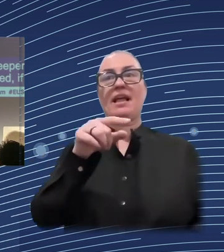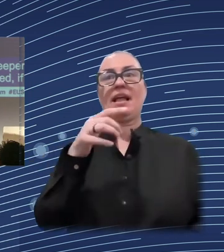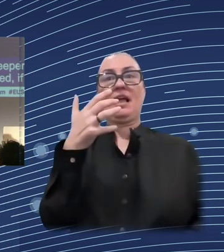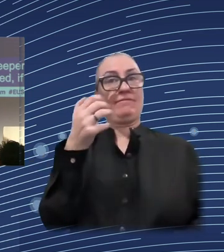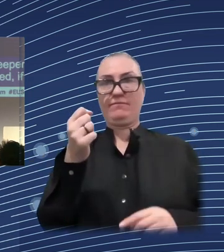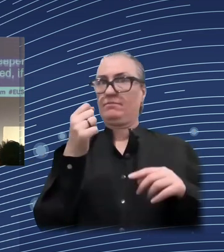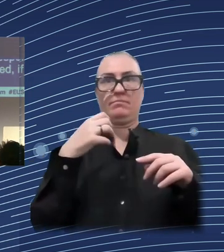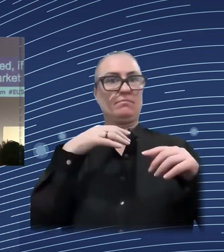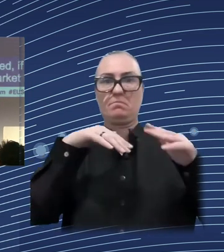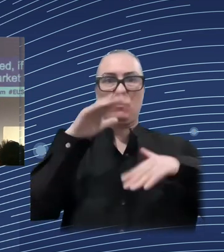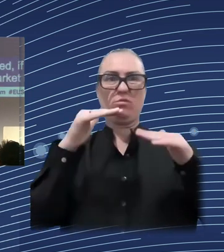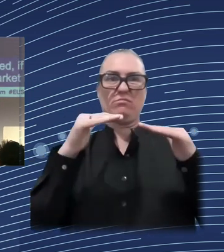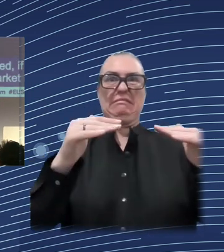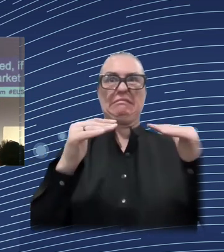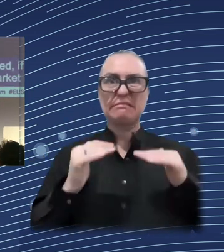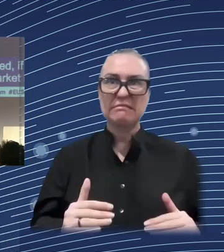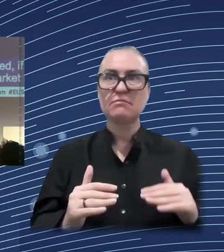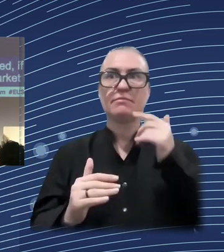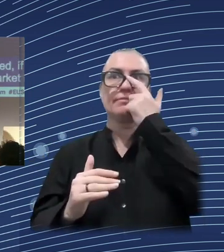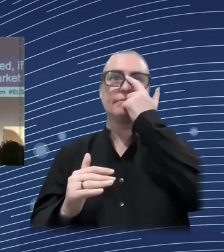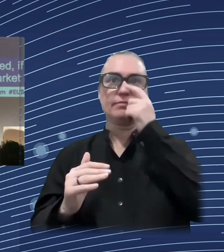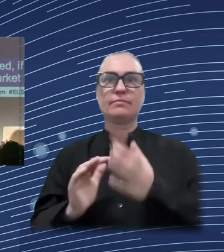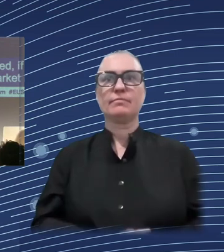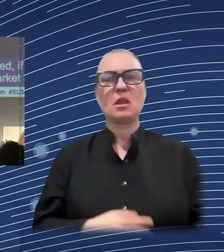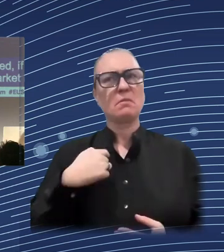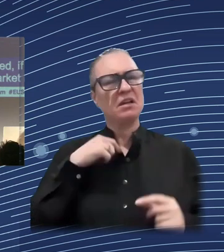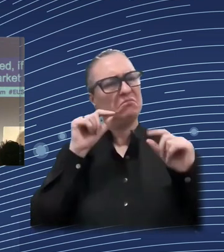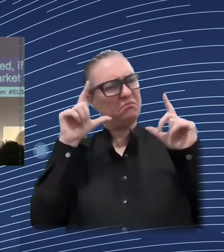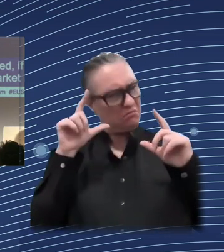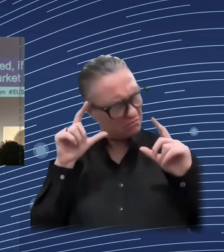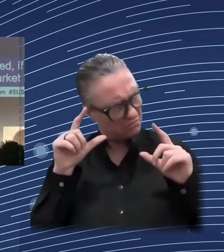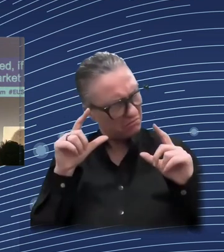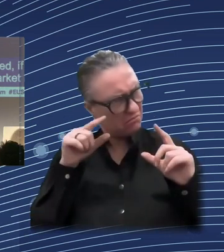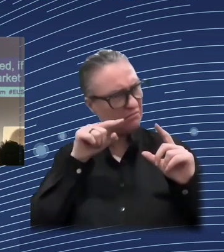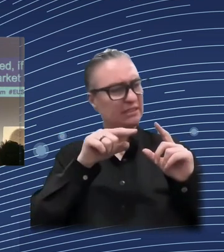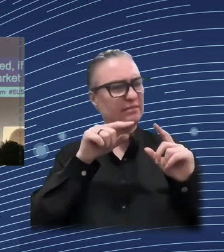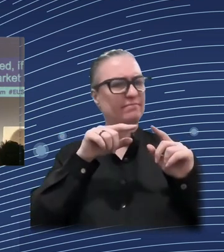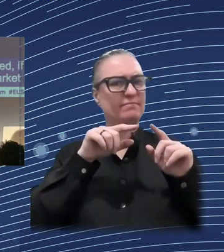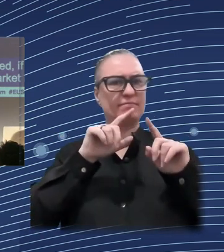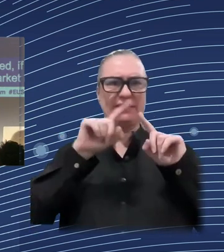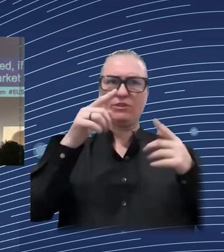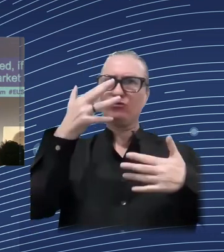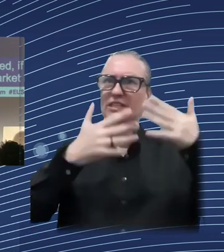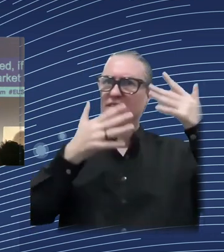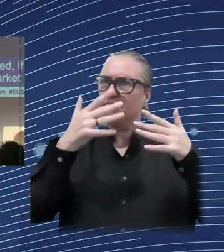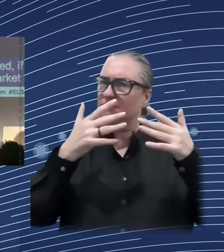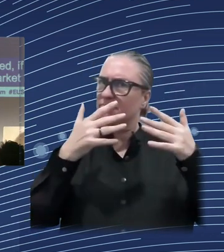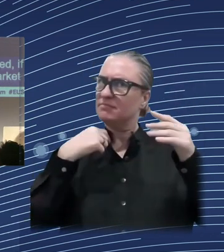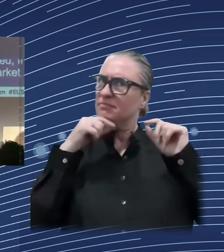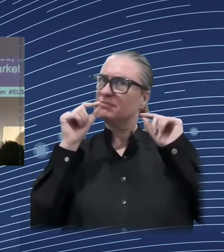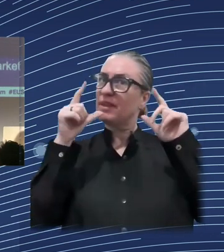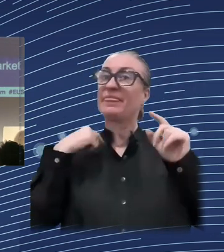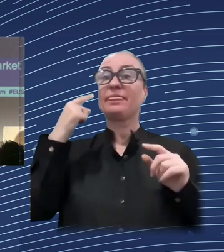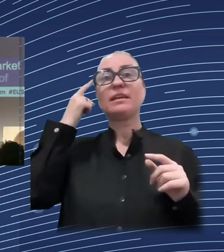income. And the highest effect here is about 6% of the 2018 value of the Gini index. This is much larger.